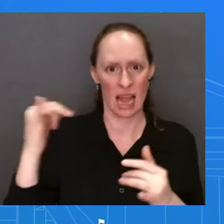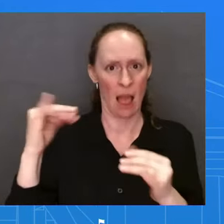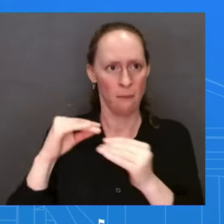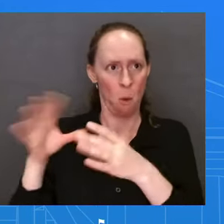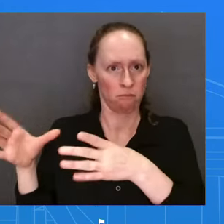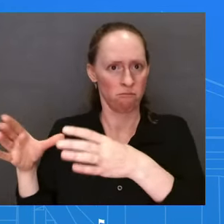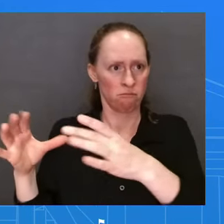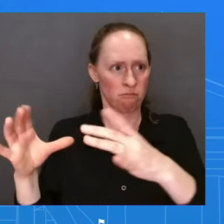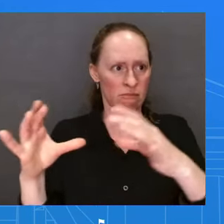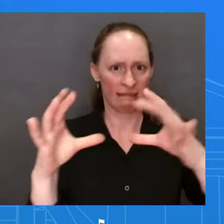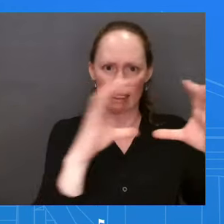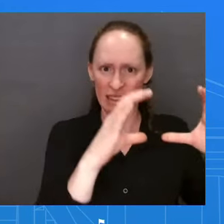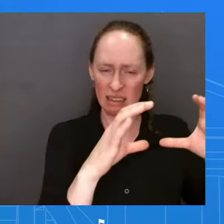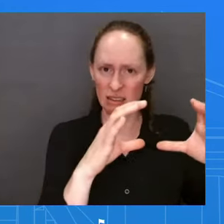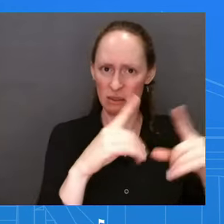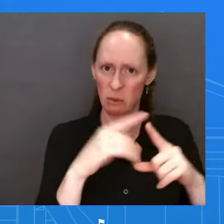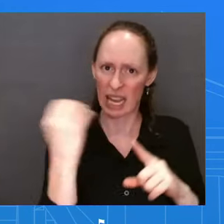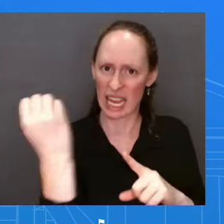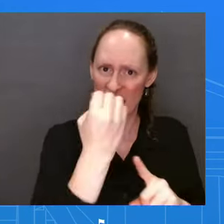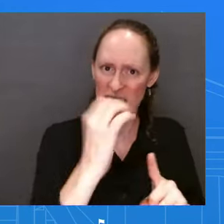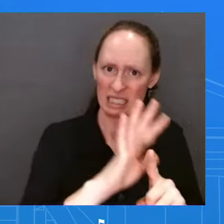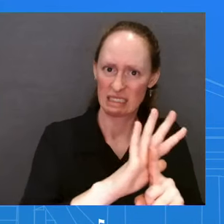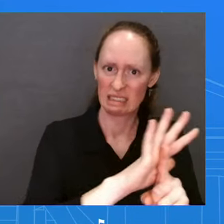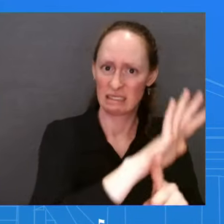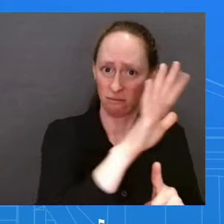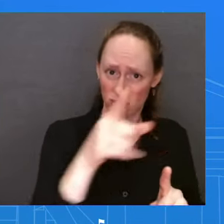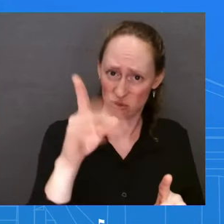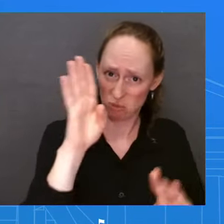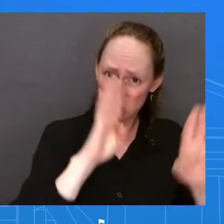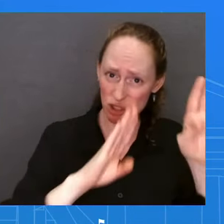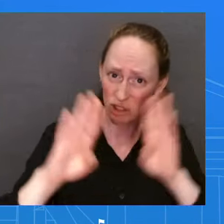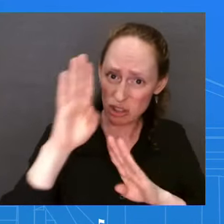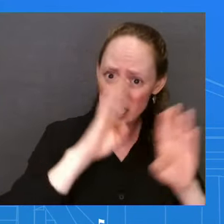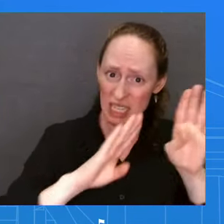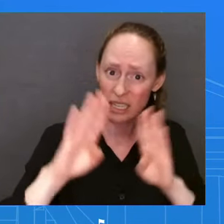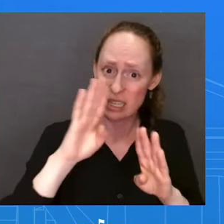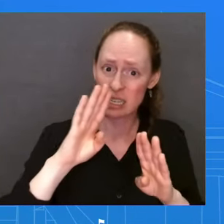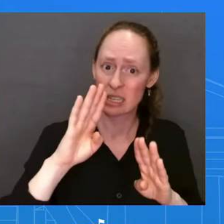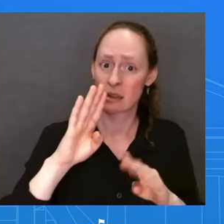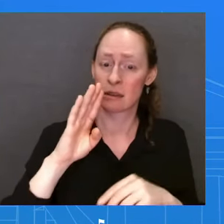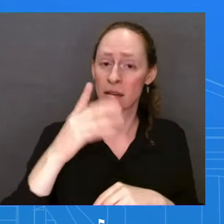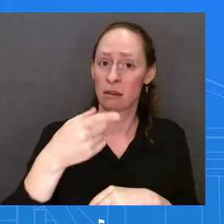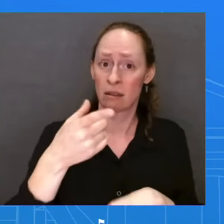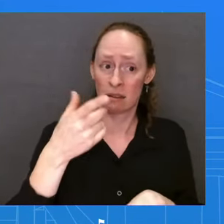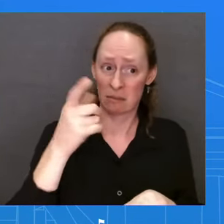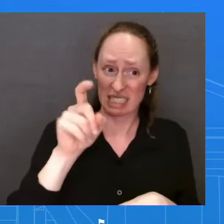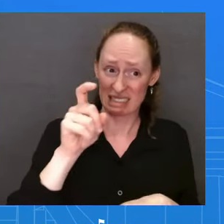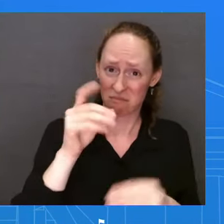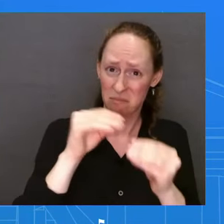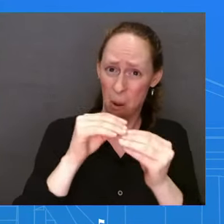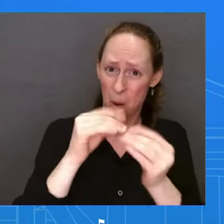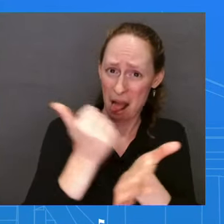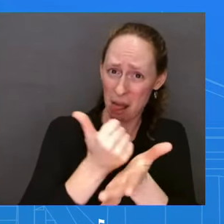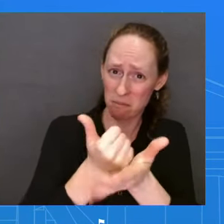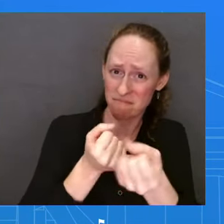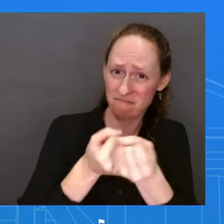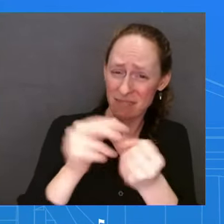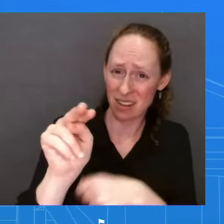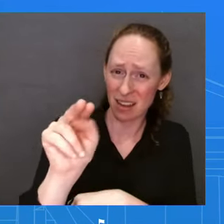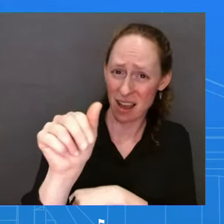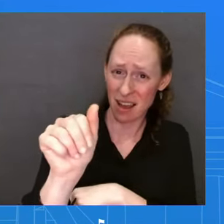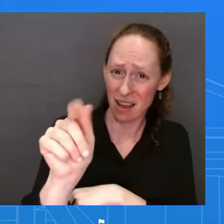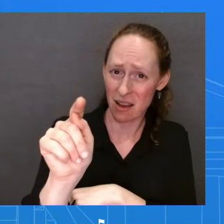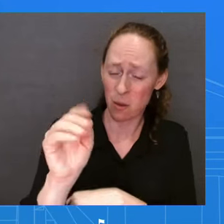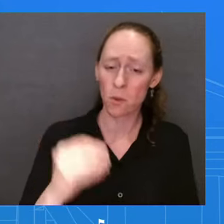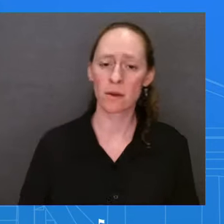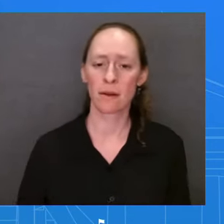any sort of speculation about this situation. We're continuing to monitor it closely. And all I'll say is that, you know,